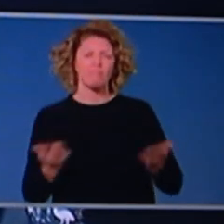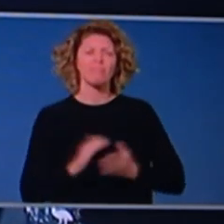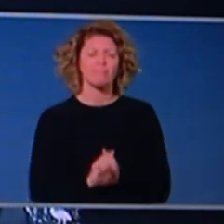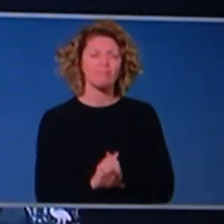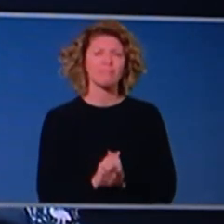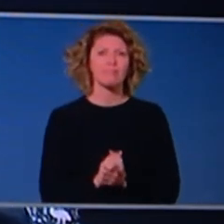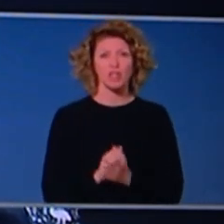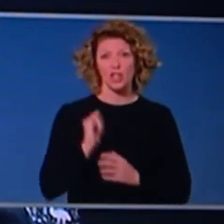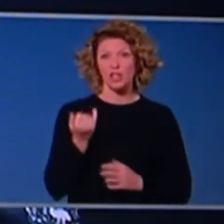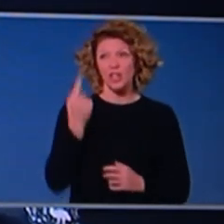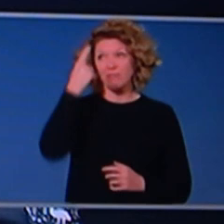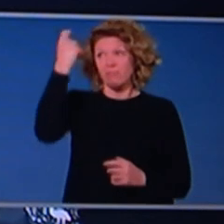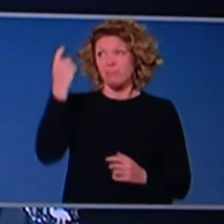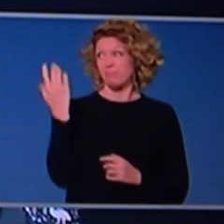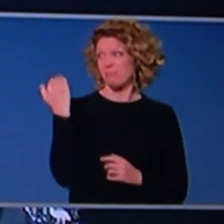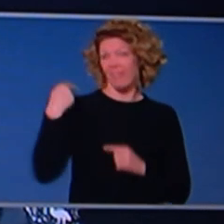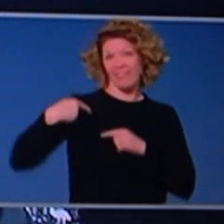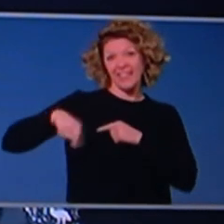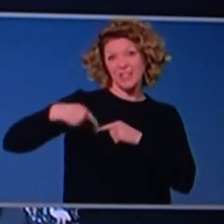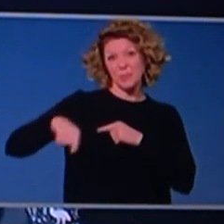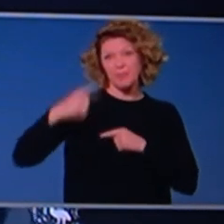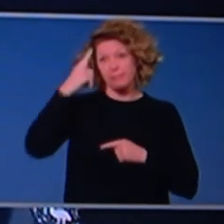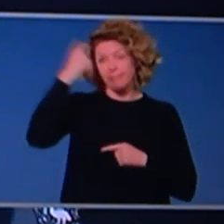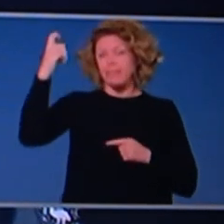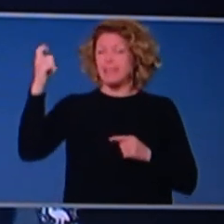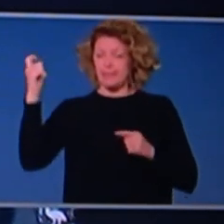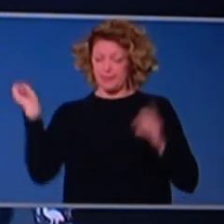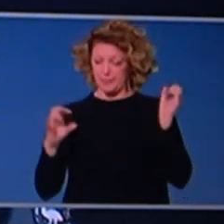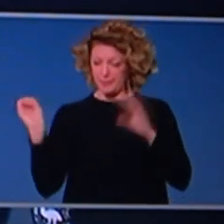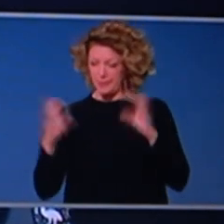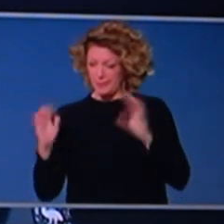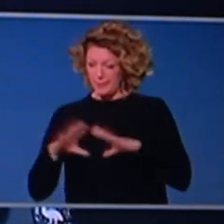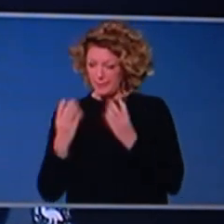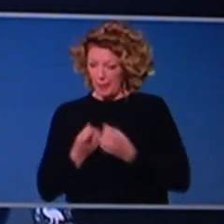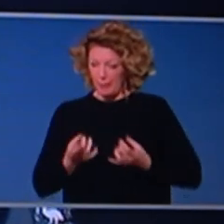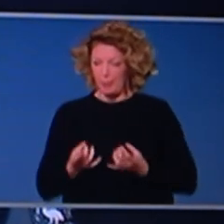was only designed earlier in the week and they've done a brilliant job. So all of the aged care